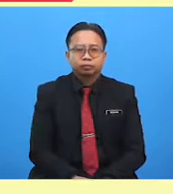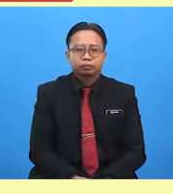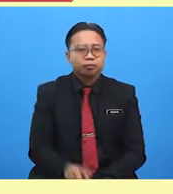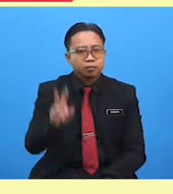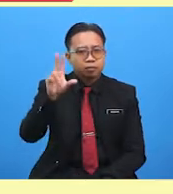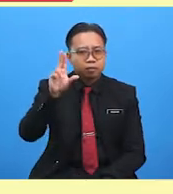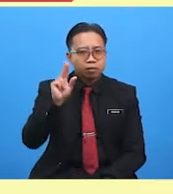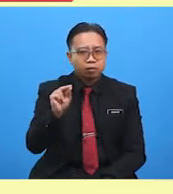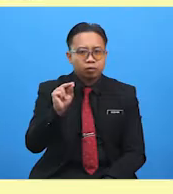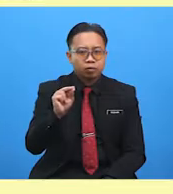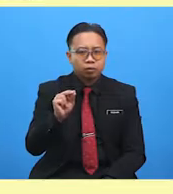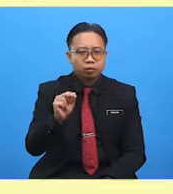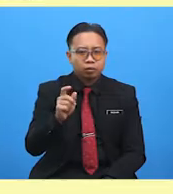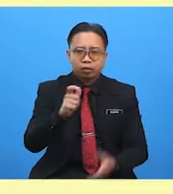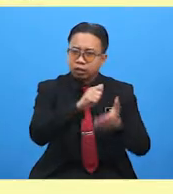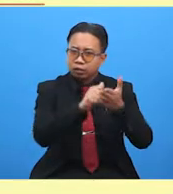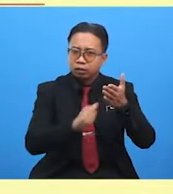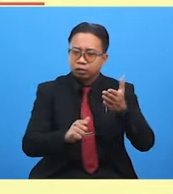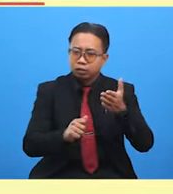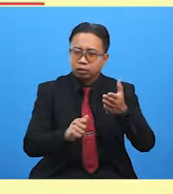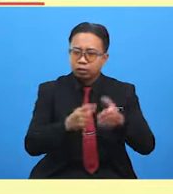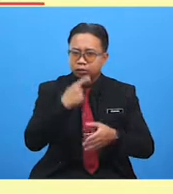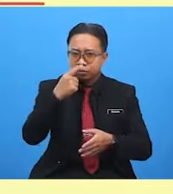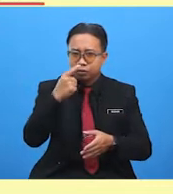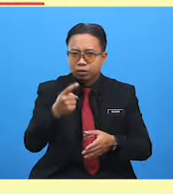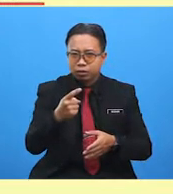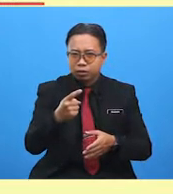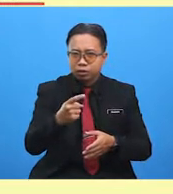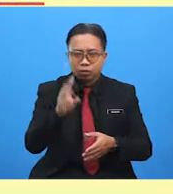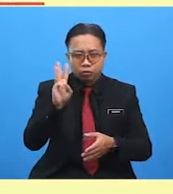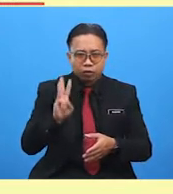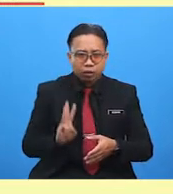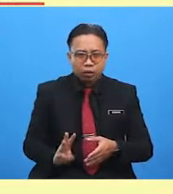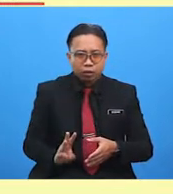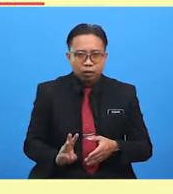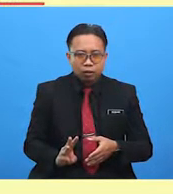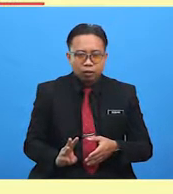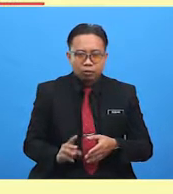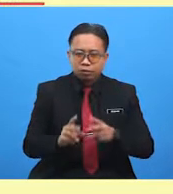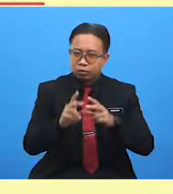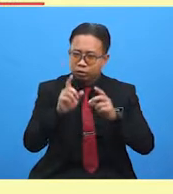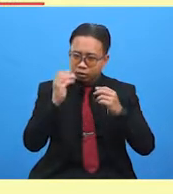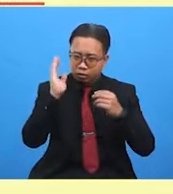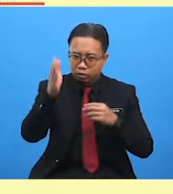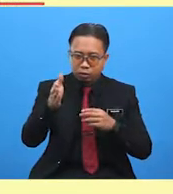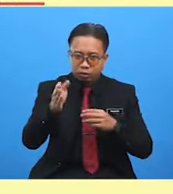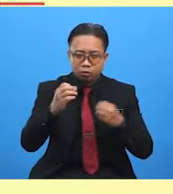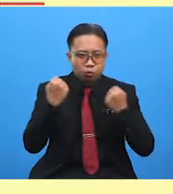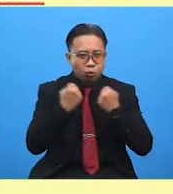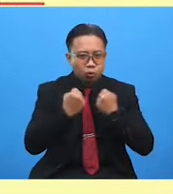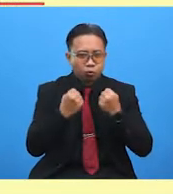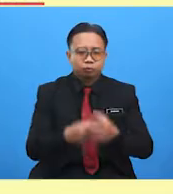No! The article says the weather will improve, but it will remain very cold.